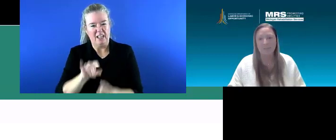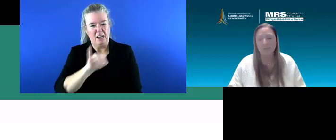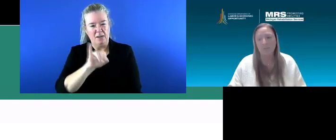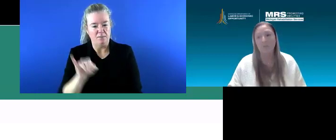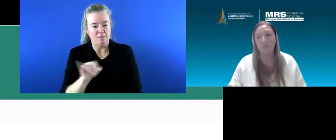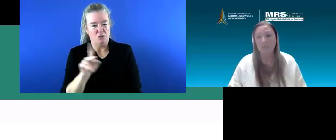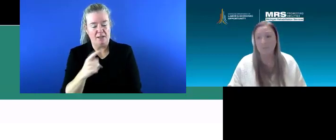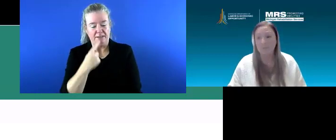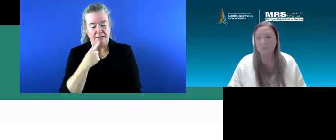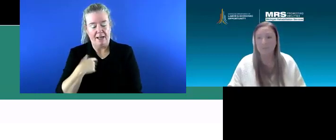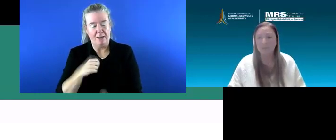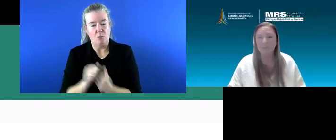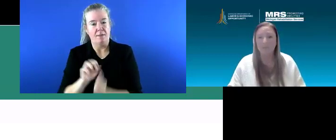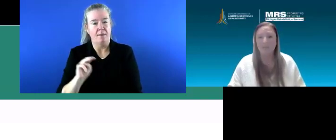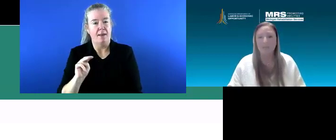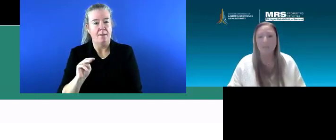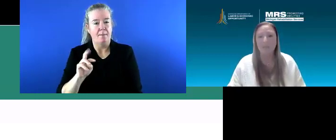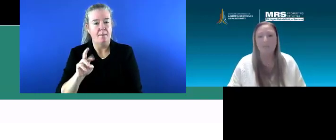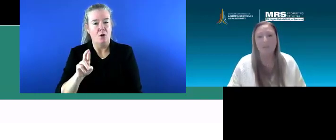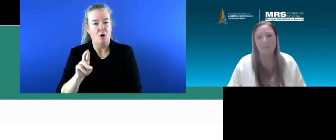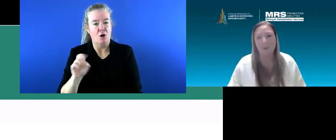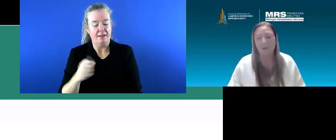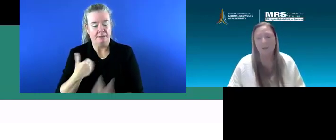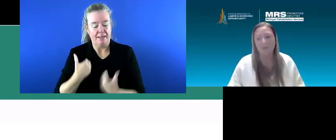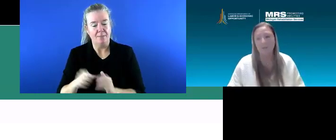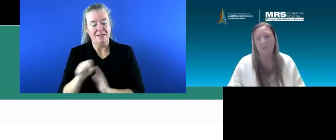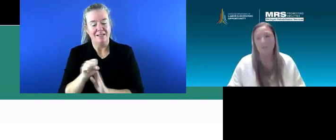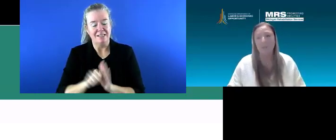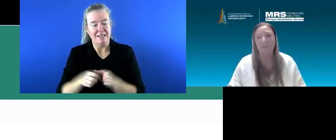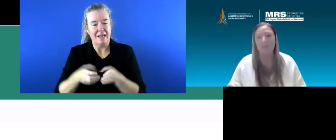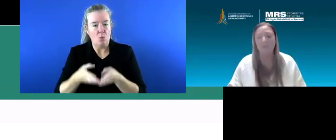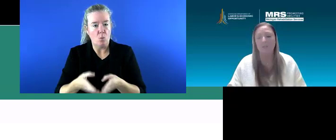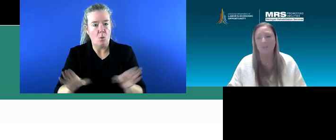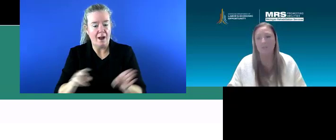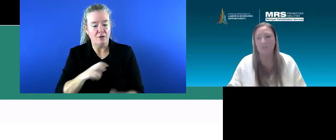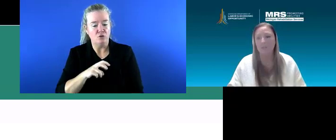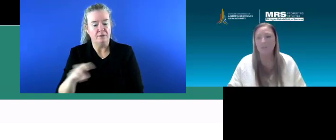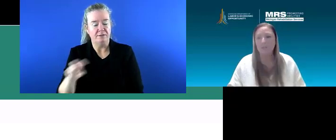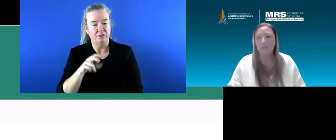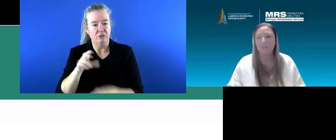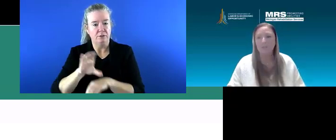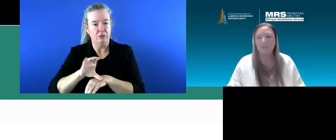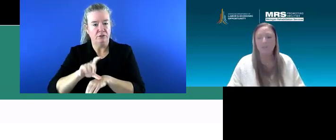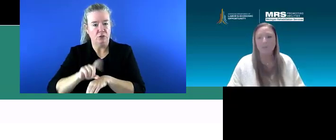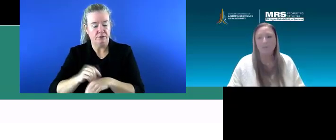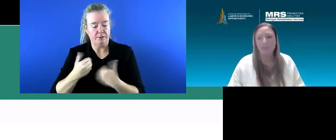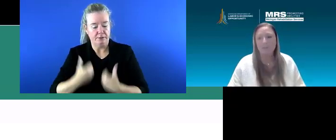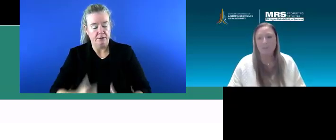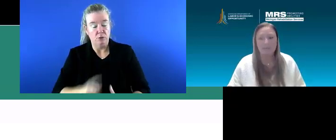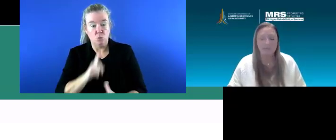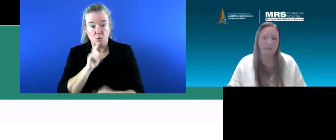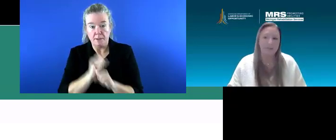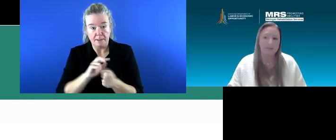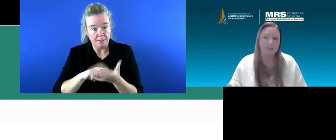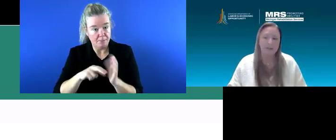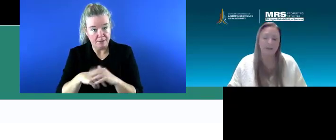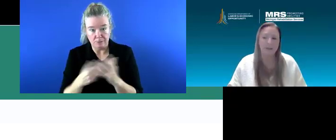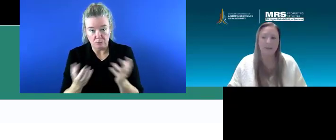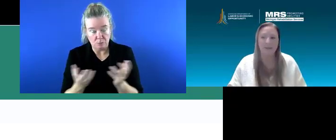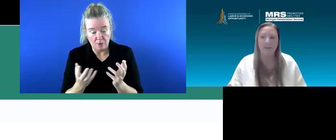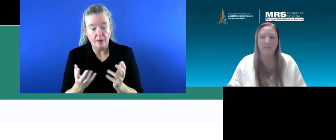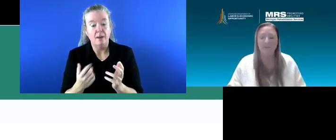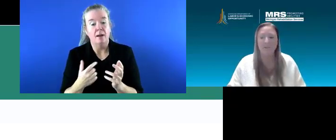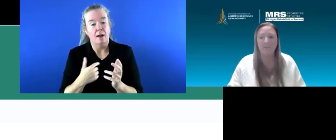am with Michigan Rehabilitation Services. I am the statewide transition consultant. So really what that means is